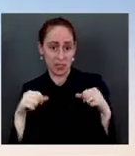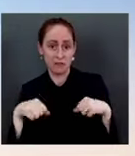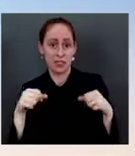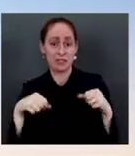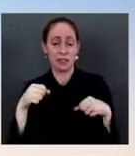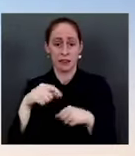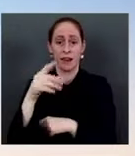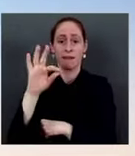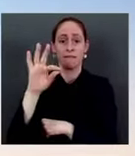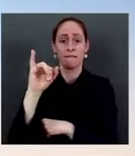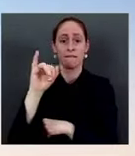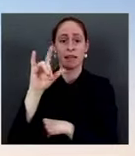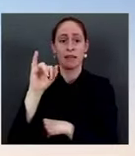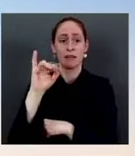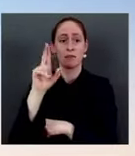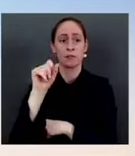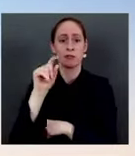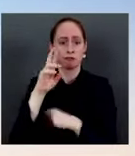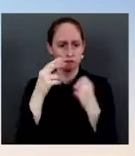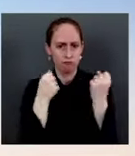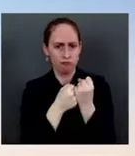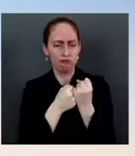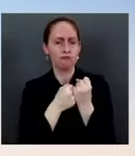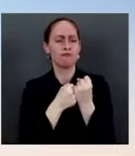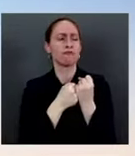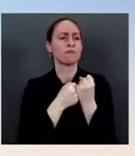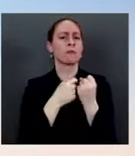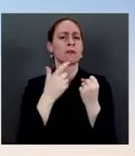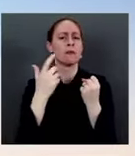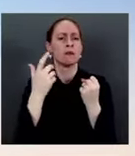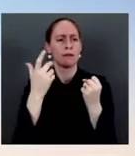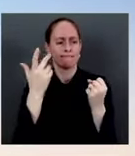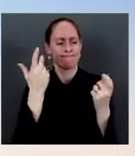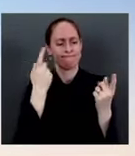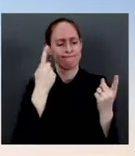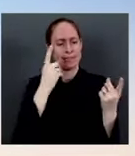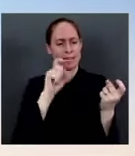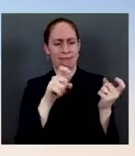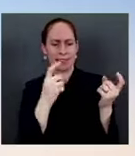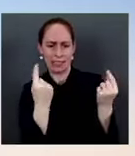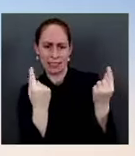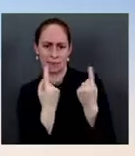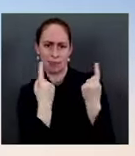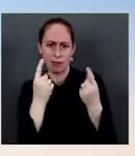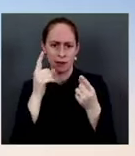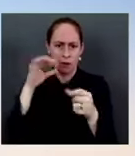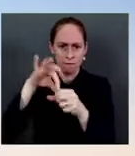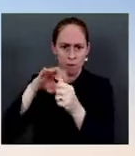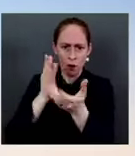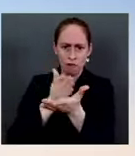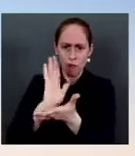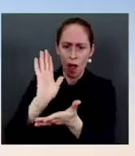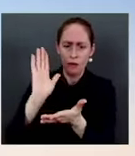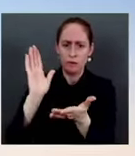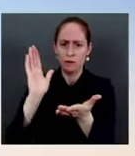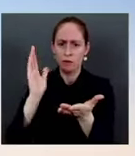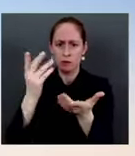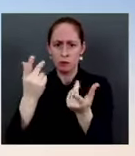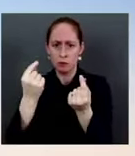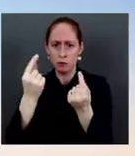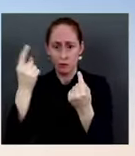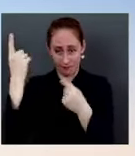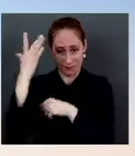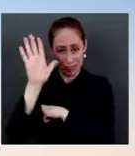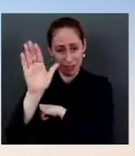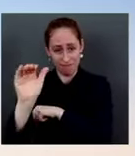lobbying any senators to come along with him on that? Obviously, there are people that don't manage to Ms. Sure. Well, to go to, in case you all